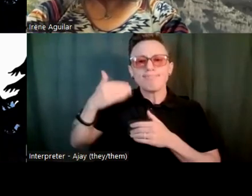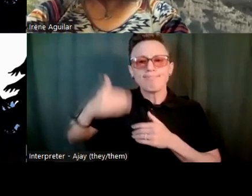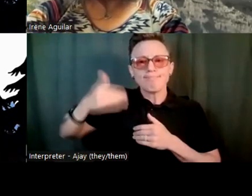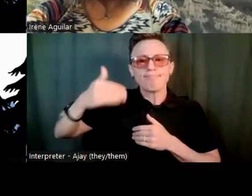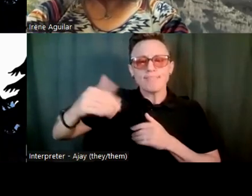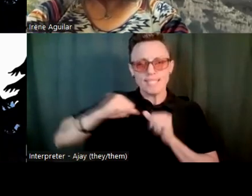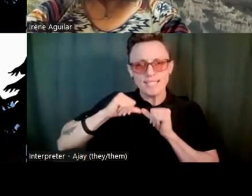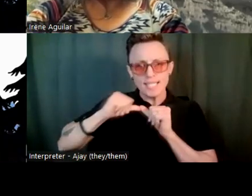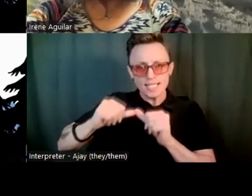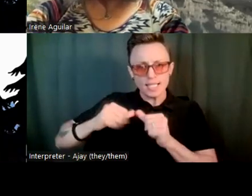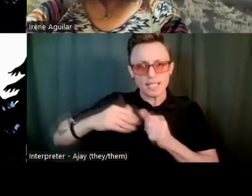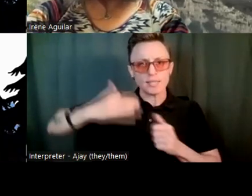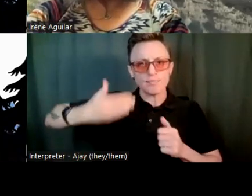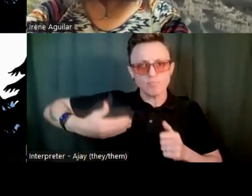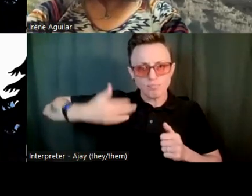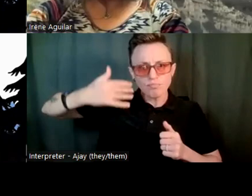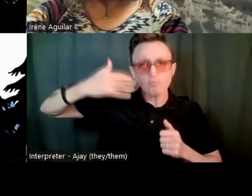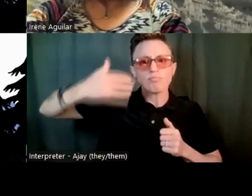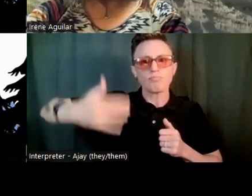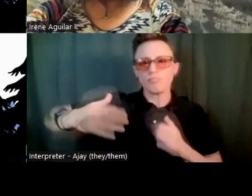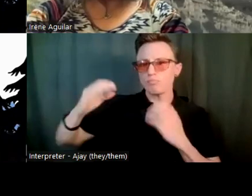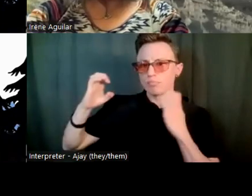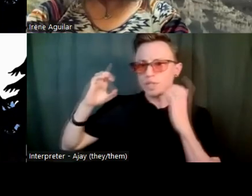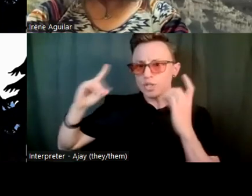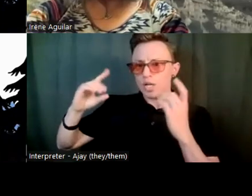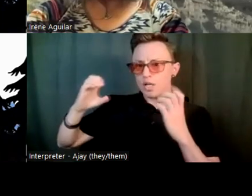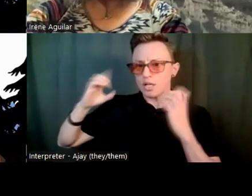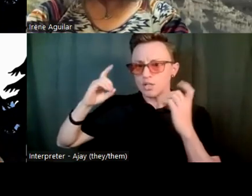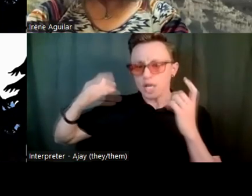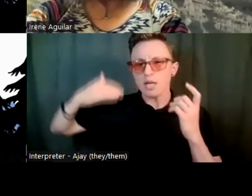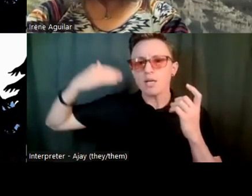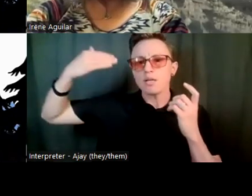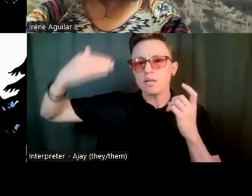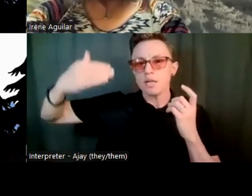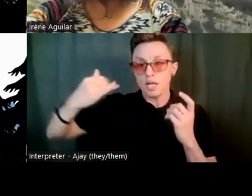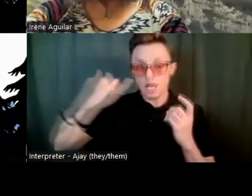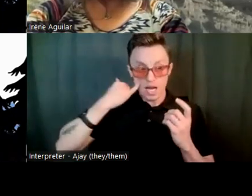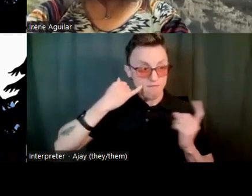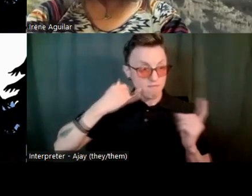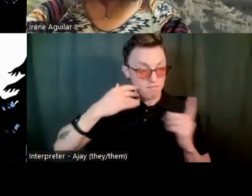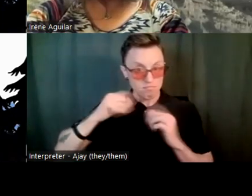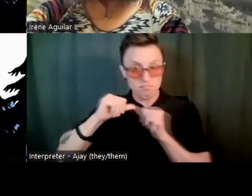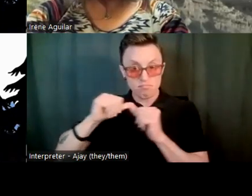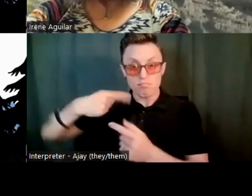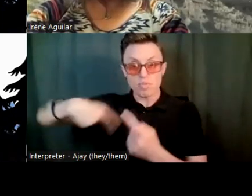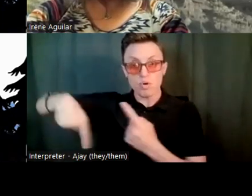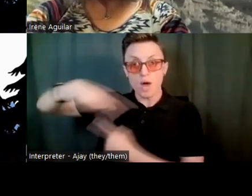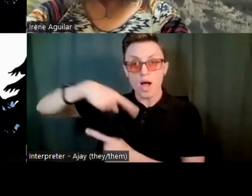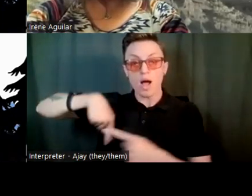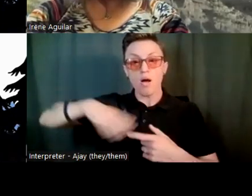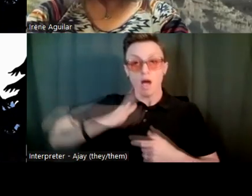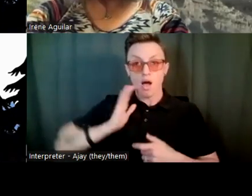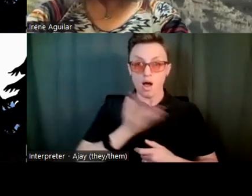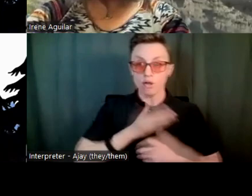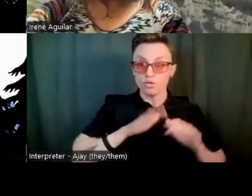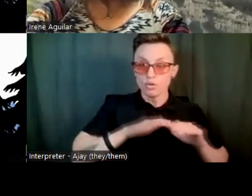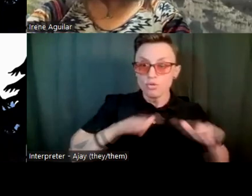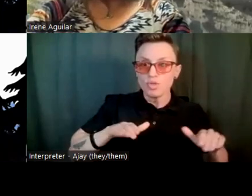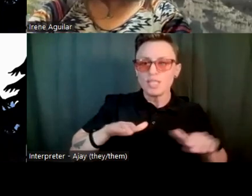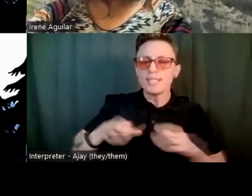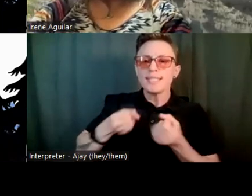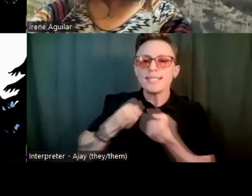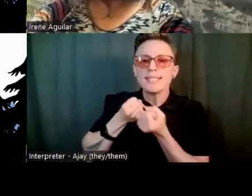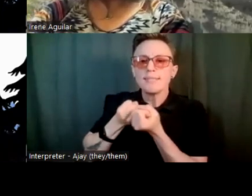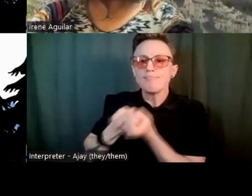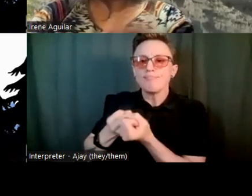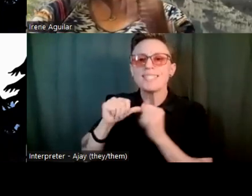continually educate those that are around our children and continue that work instead